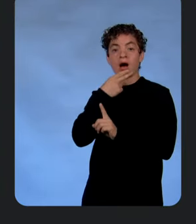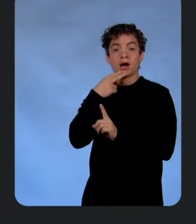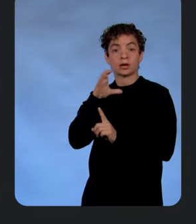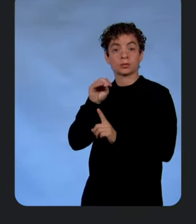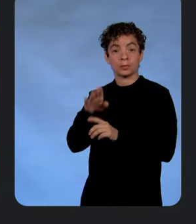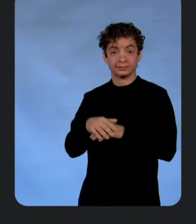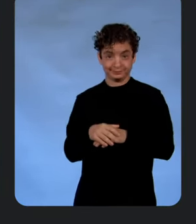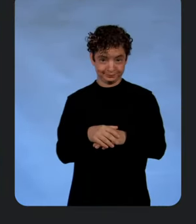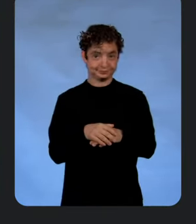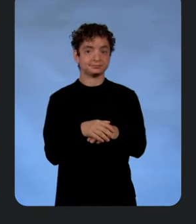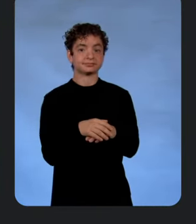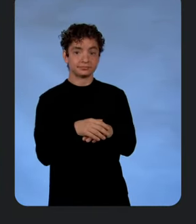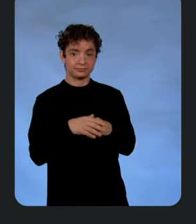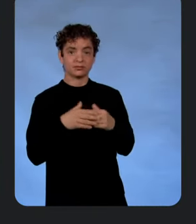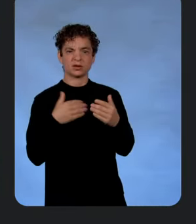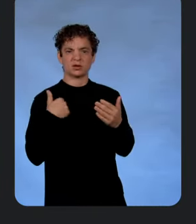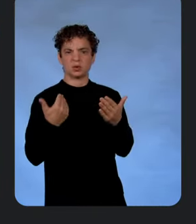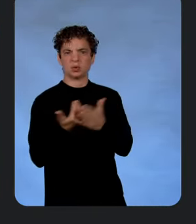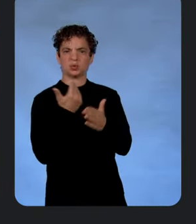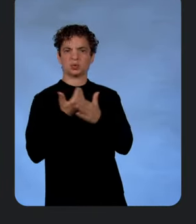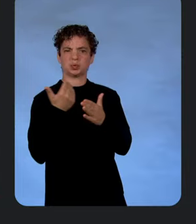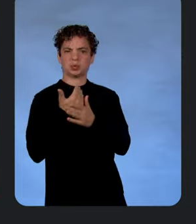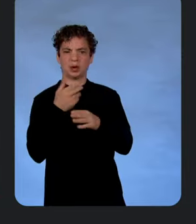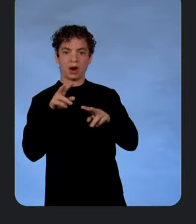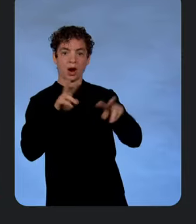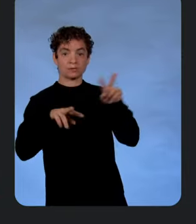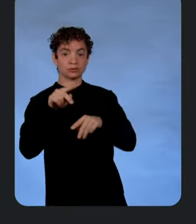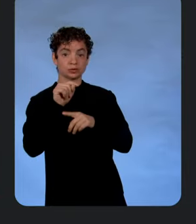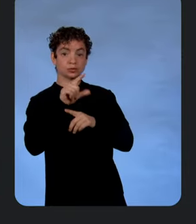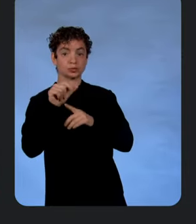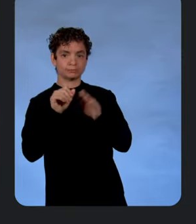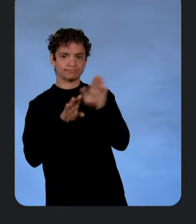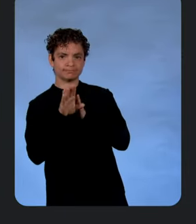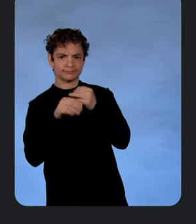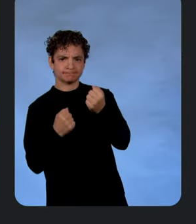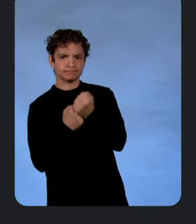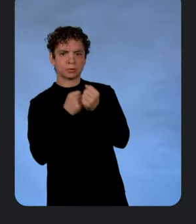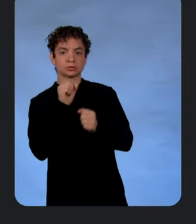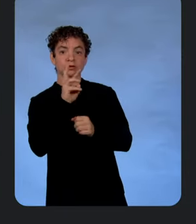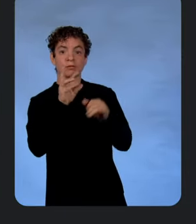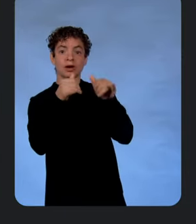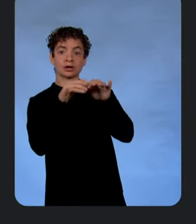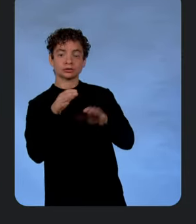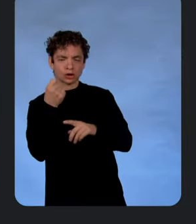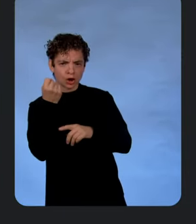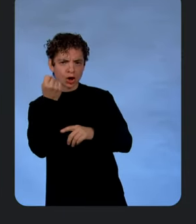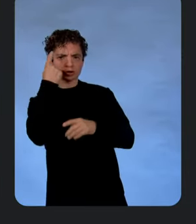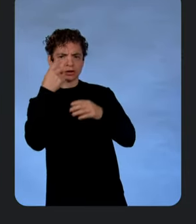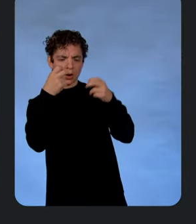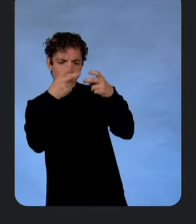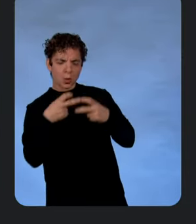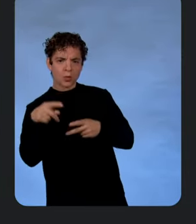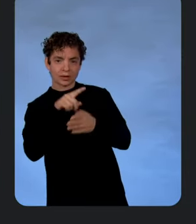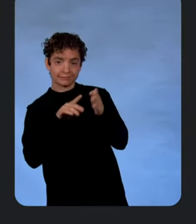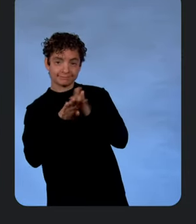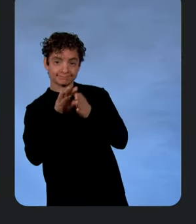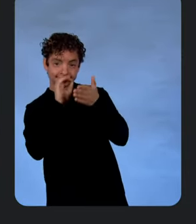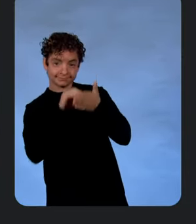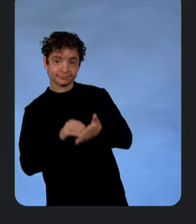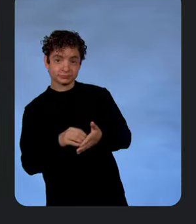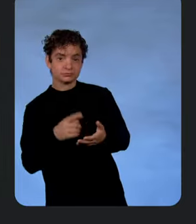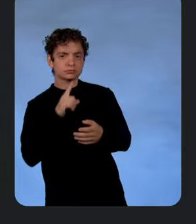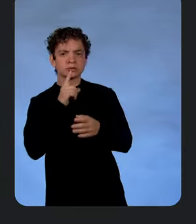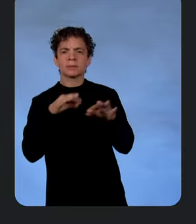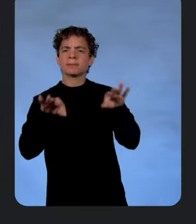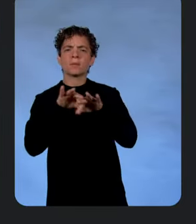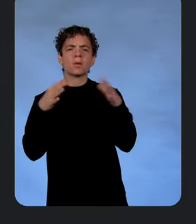So at Honeycomb, we make next-generation observability tools to help software engineers understand the code that they write. It's really, it's